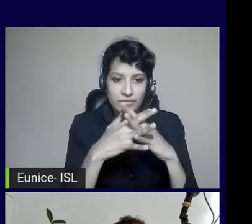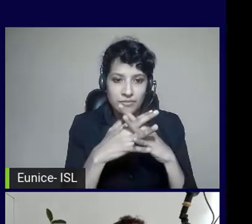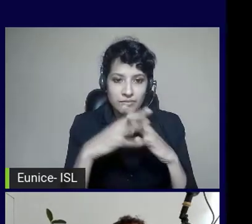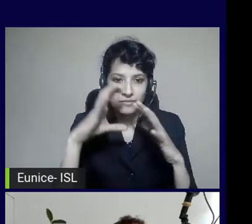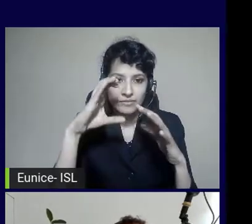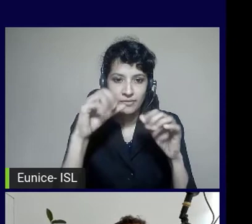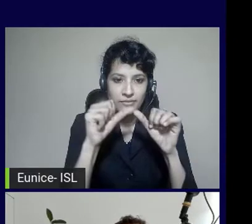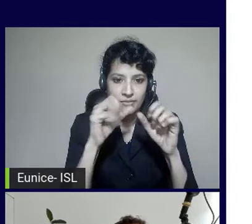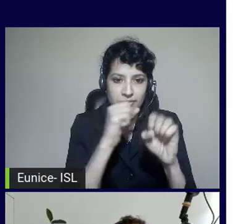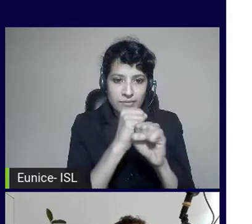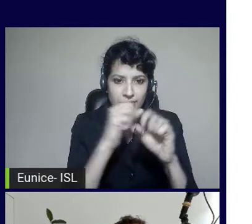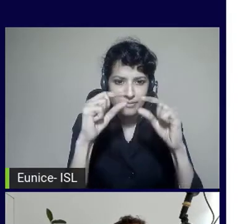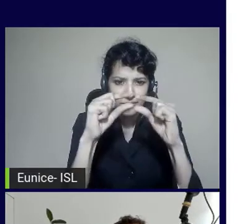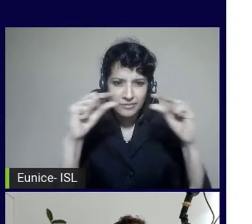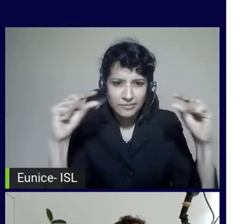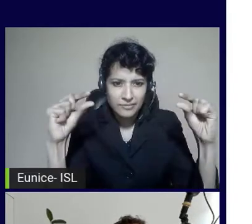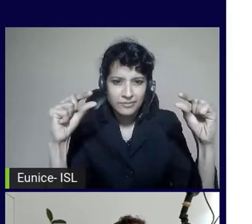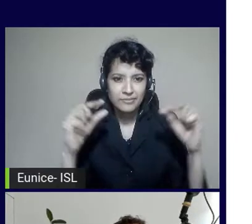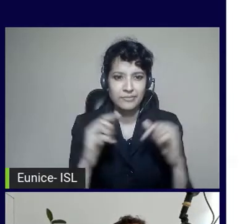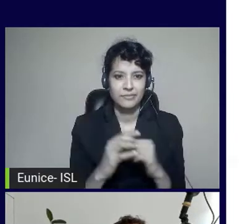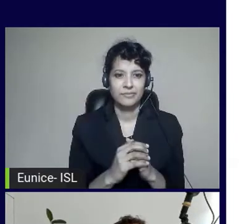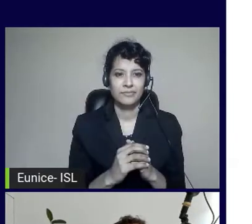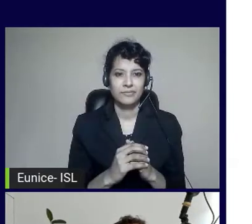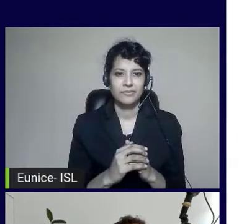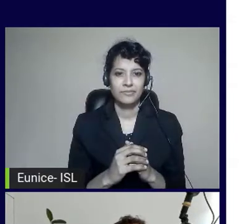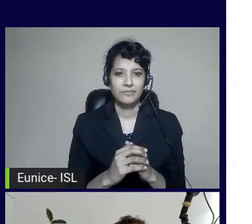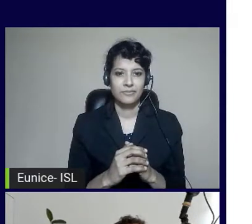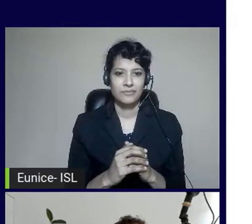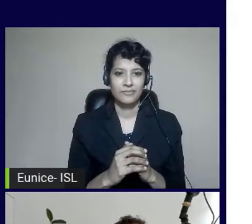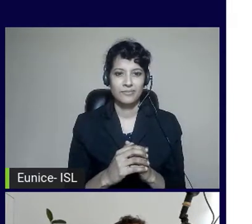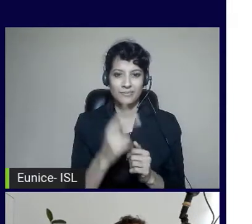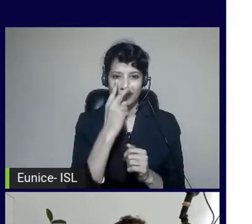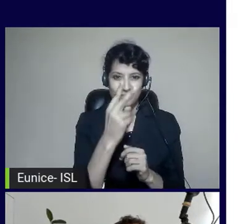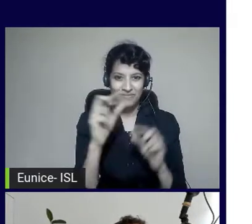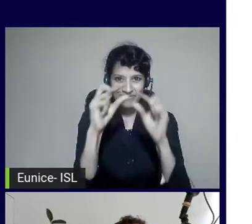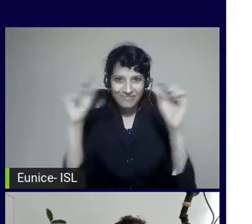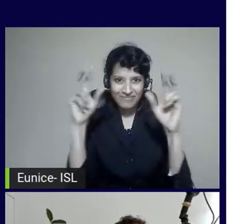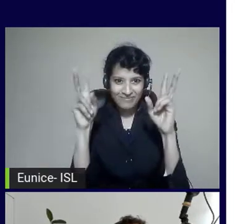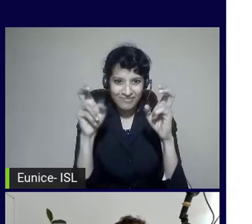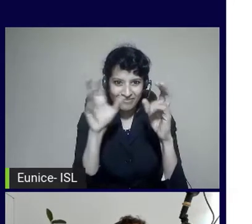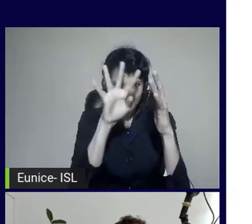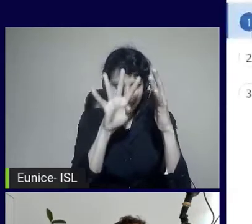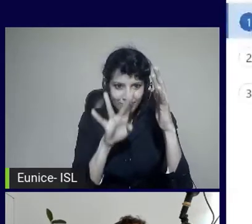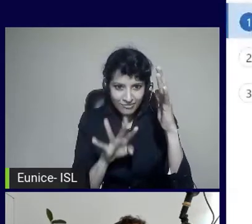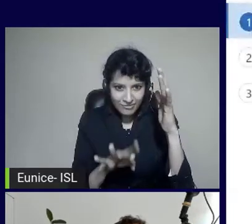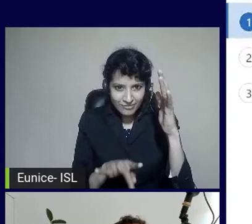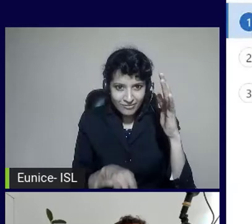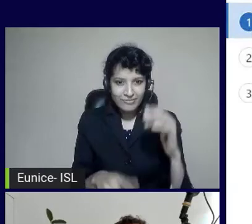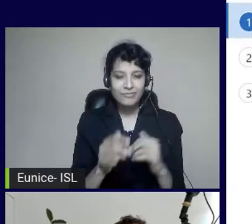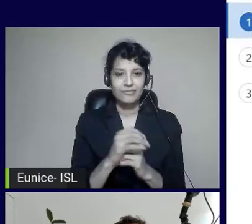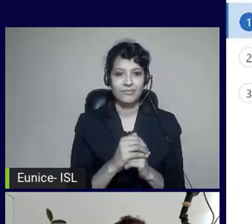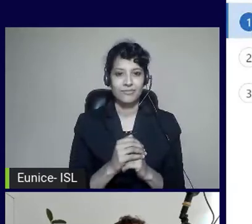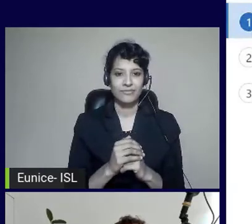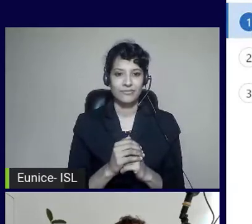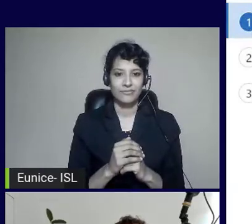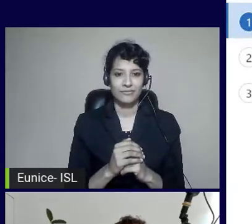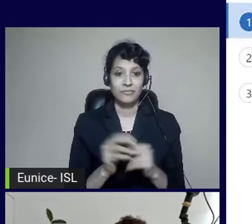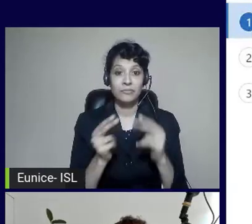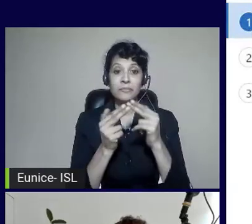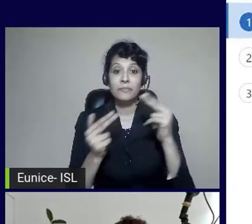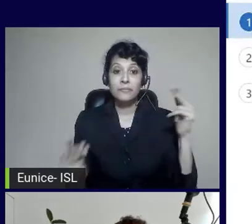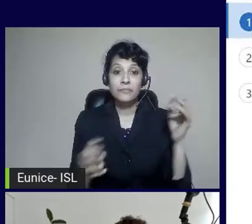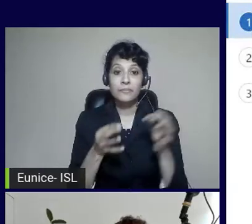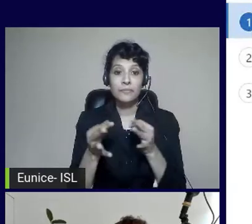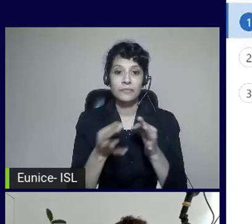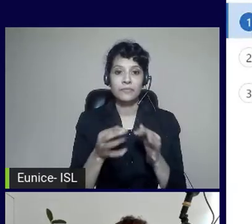through that. It will describe the WCAG feature here. Understanding the success criteria. And description around it. It also tells you where